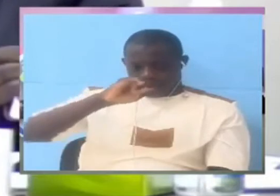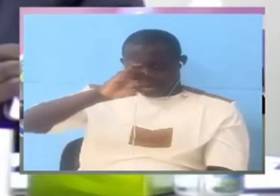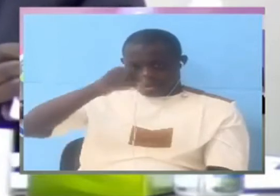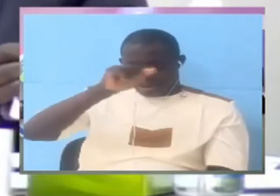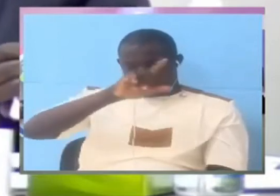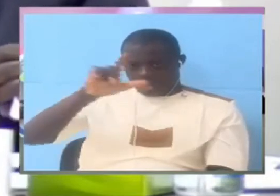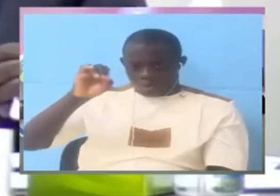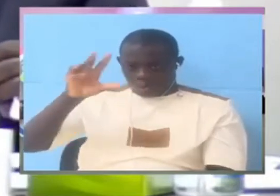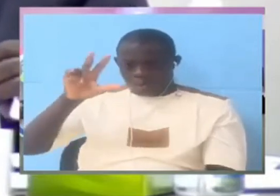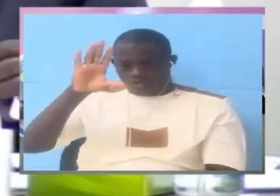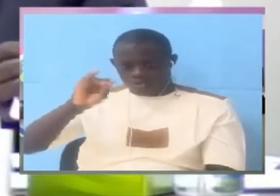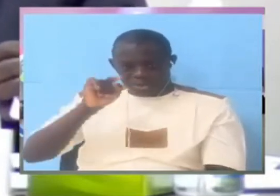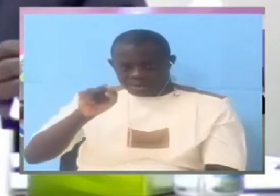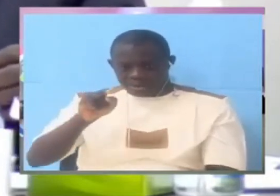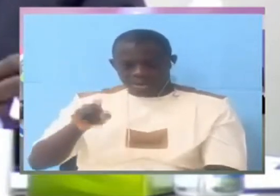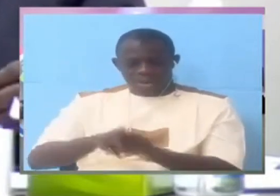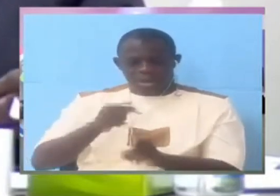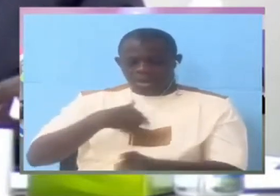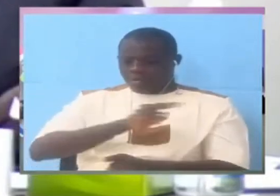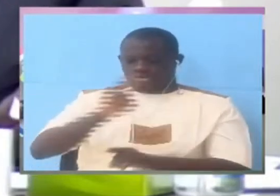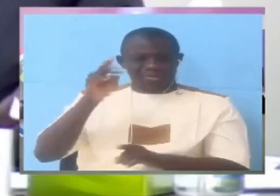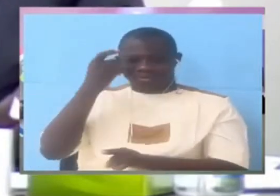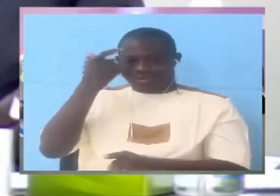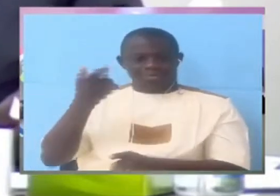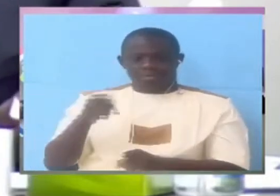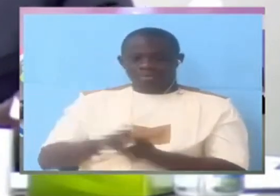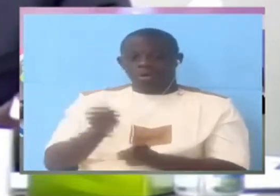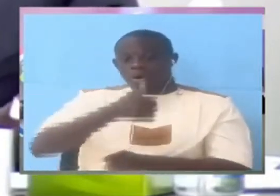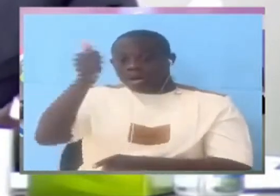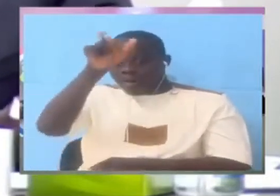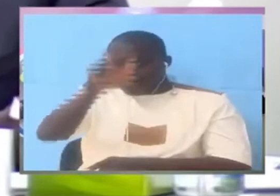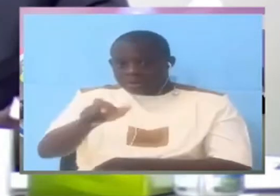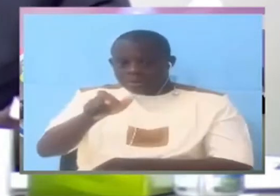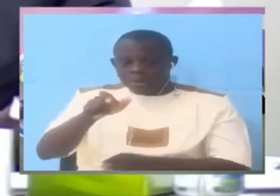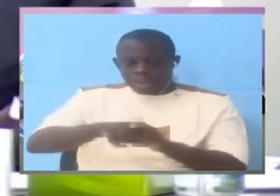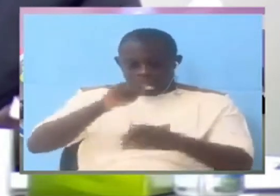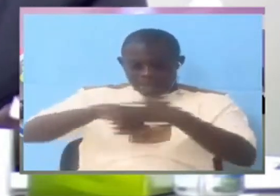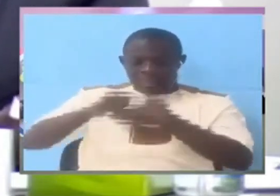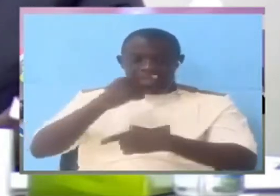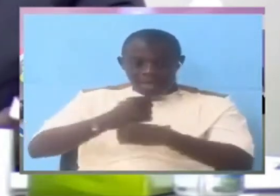I don't think there would be another person like him in the Gambia who could again guess the same thing.